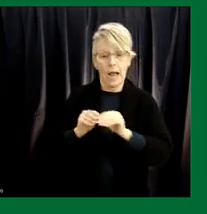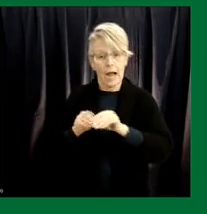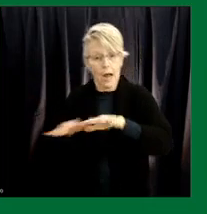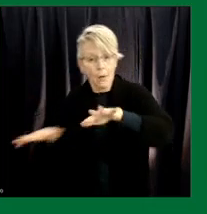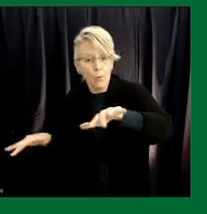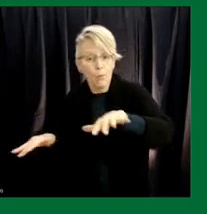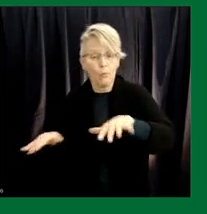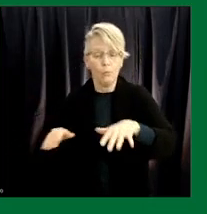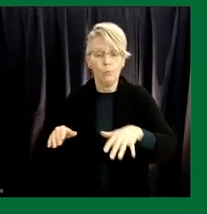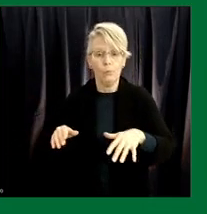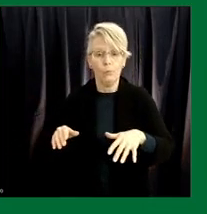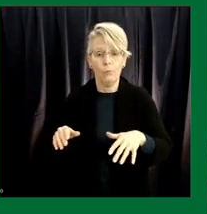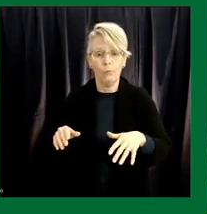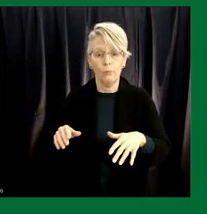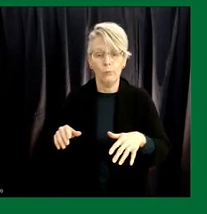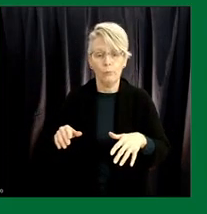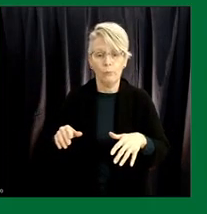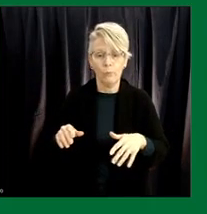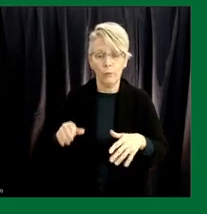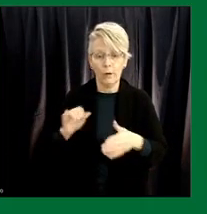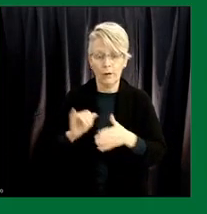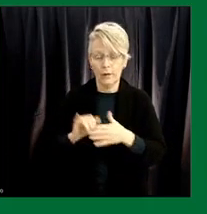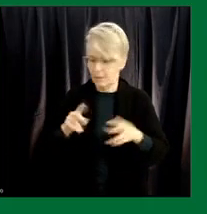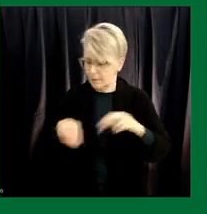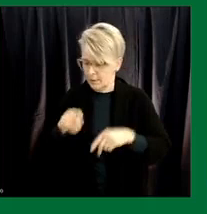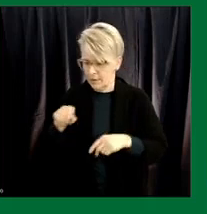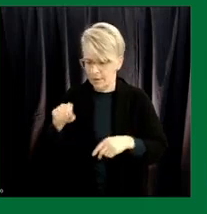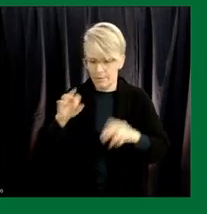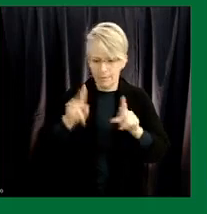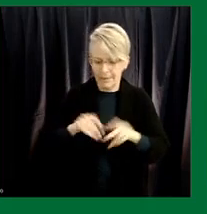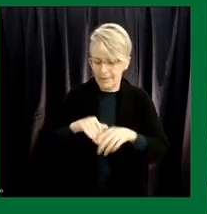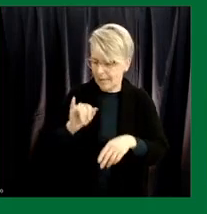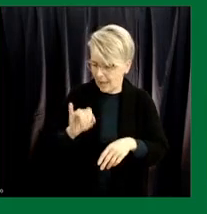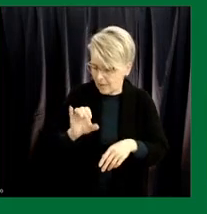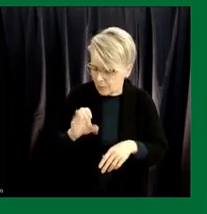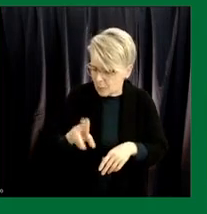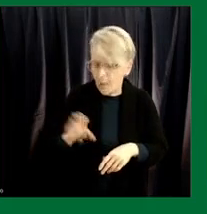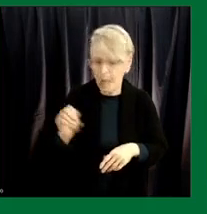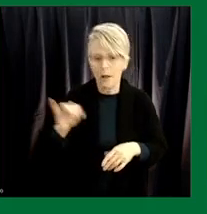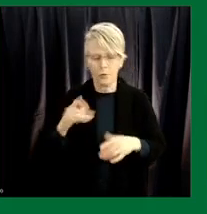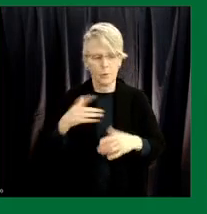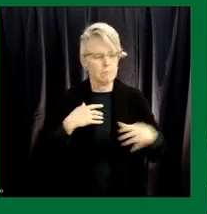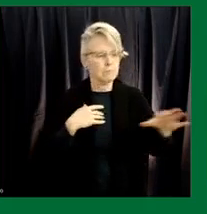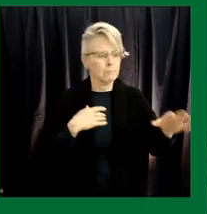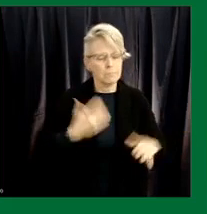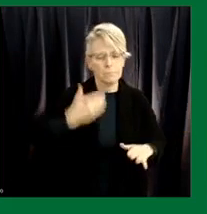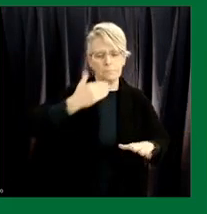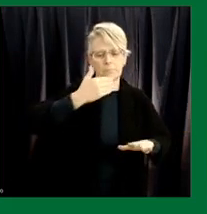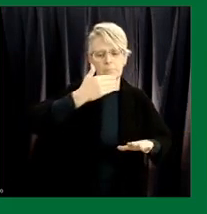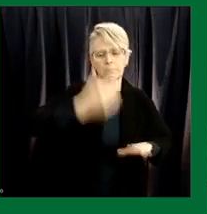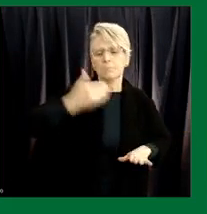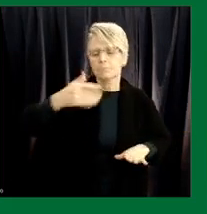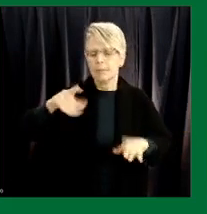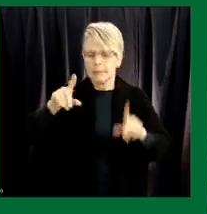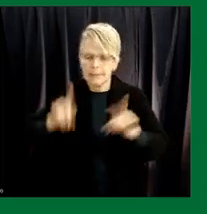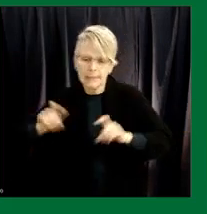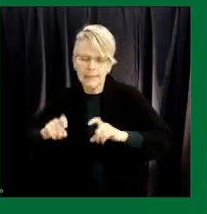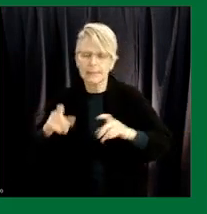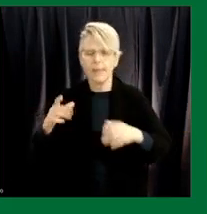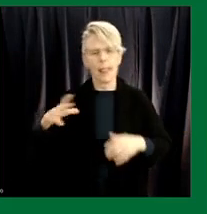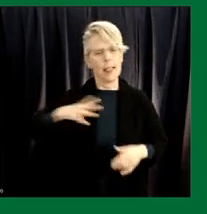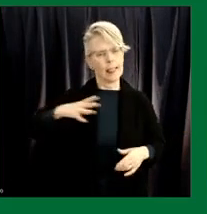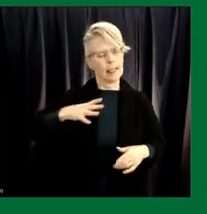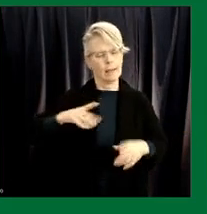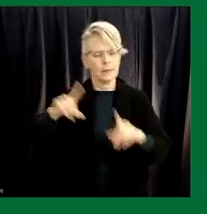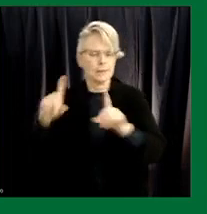cases and persons under 50 in icu as well as random sampling a subset of that are sent